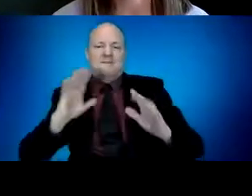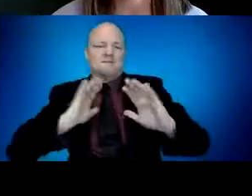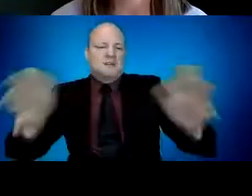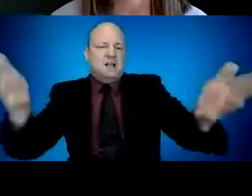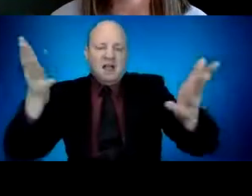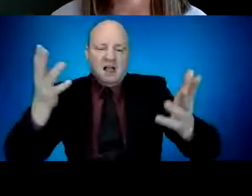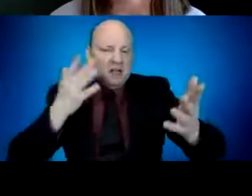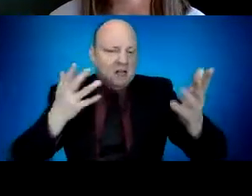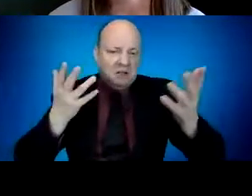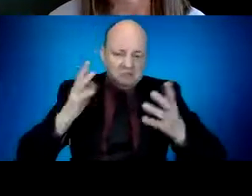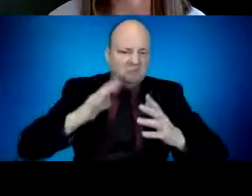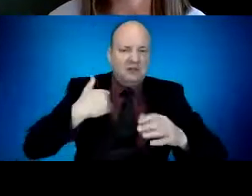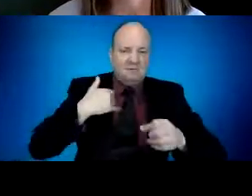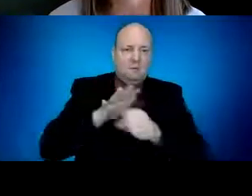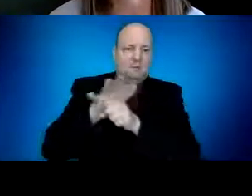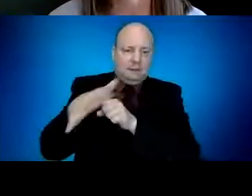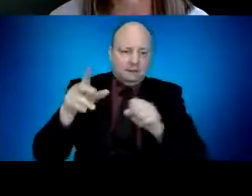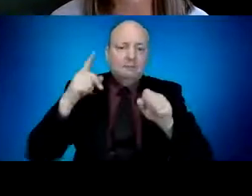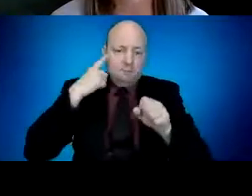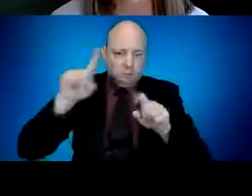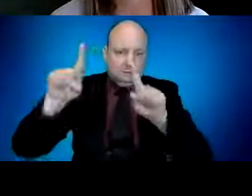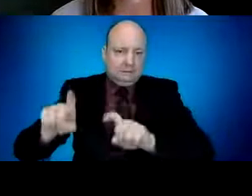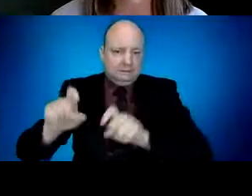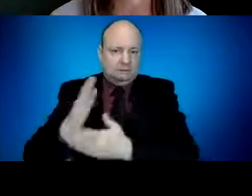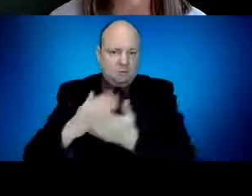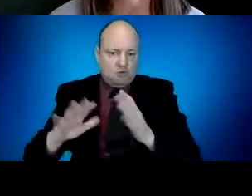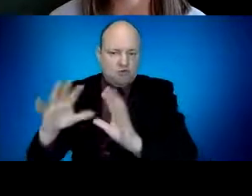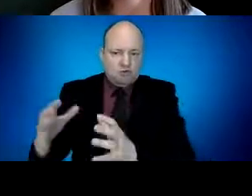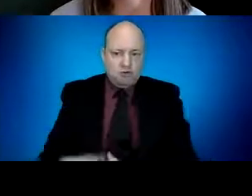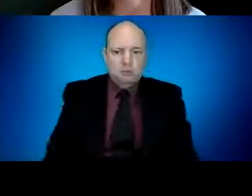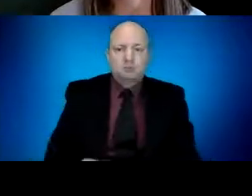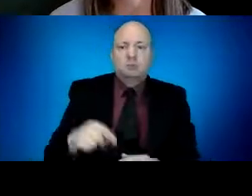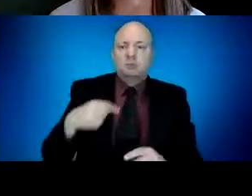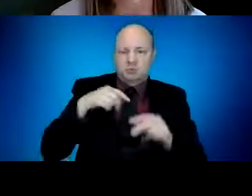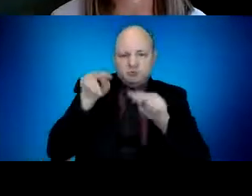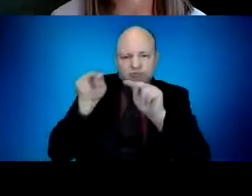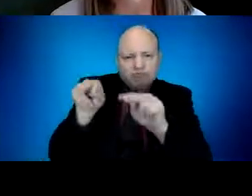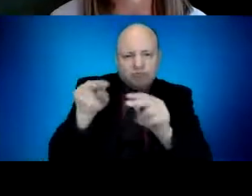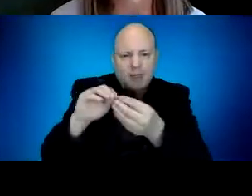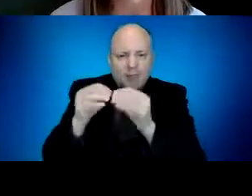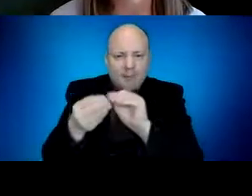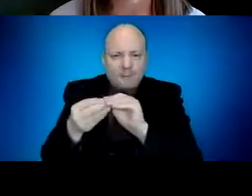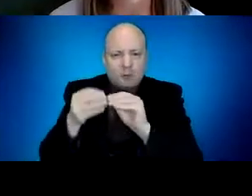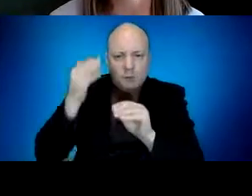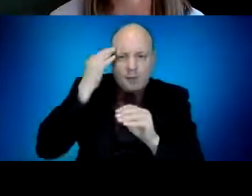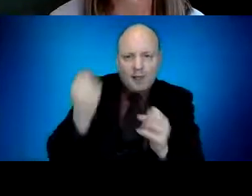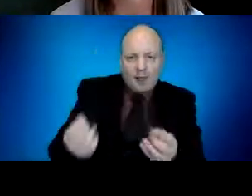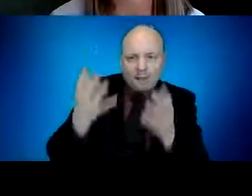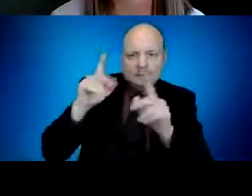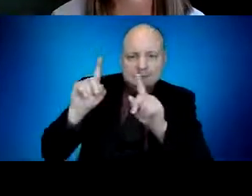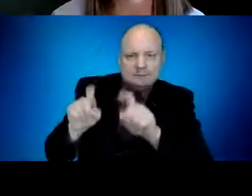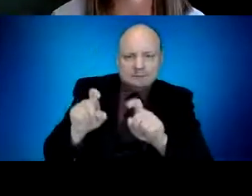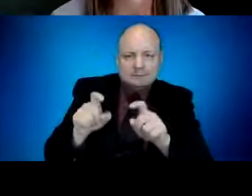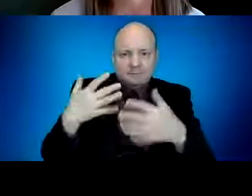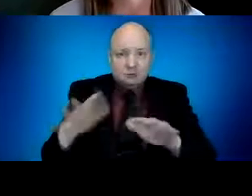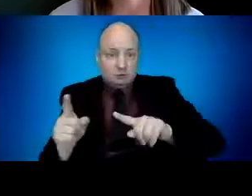ultimately determined testing needs. As Dr. Seidlinger pointed out, we have seen COVID-19 cases fall